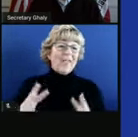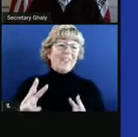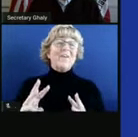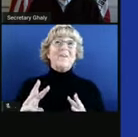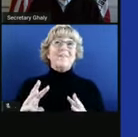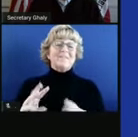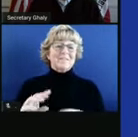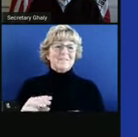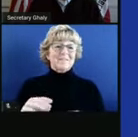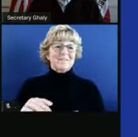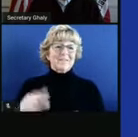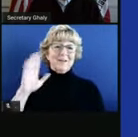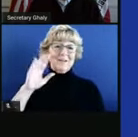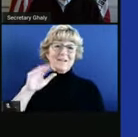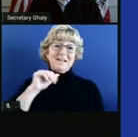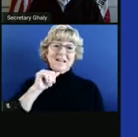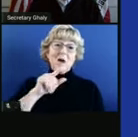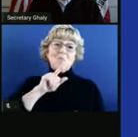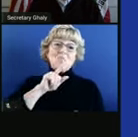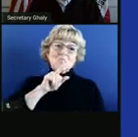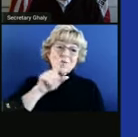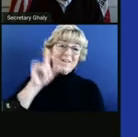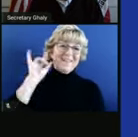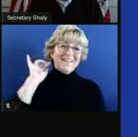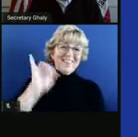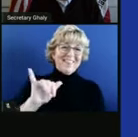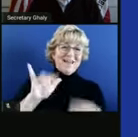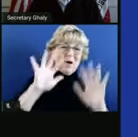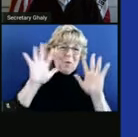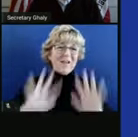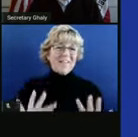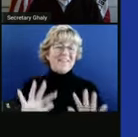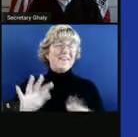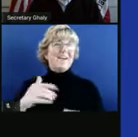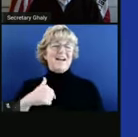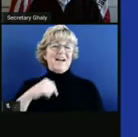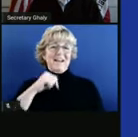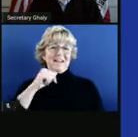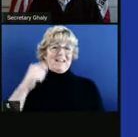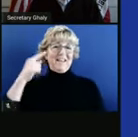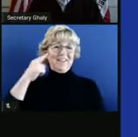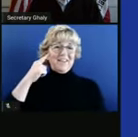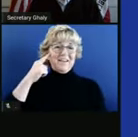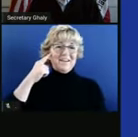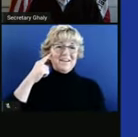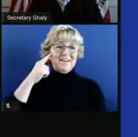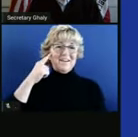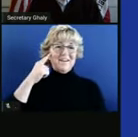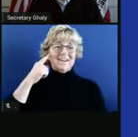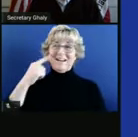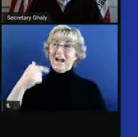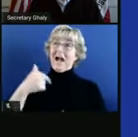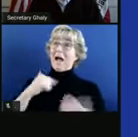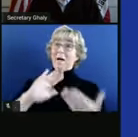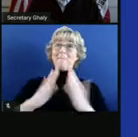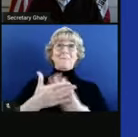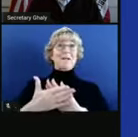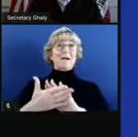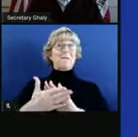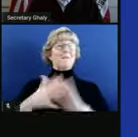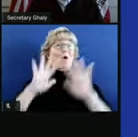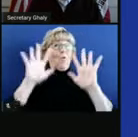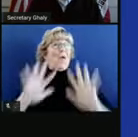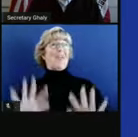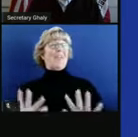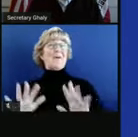year, I would not say it's really warm, but never did I think I'd get to be a weather forecaster or